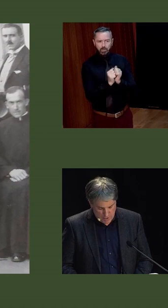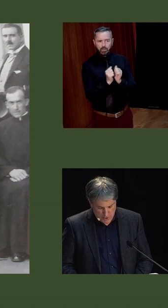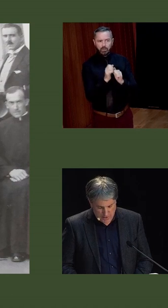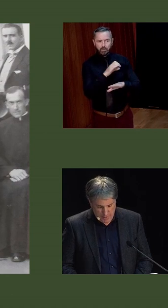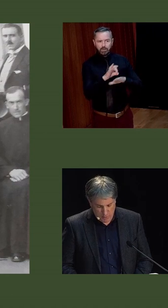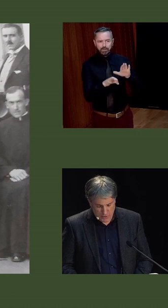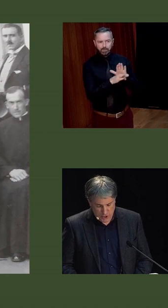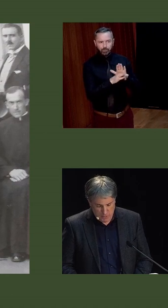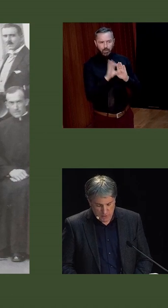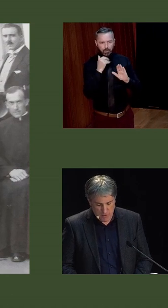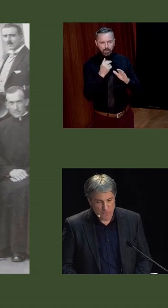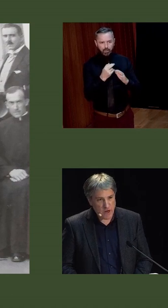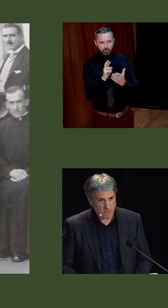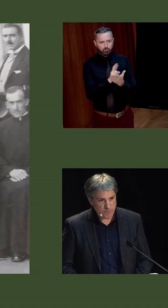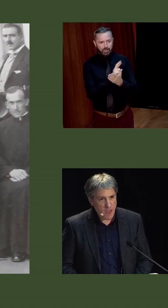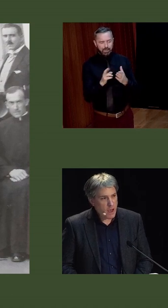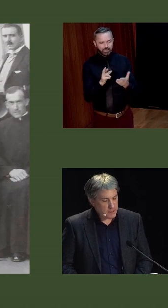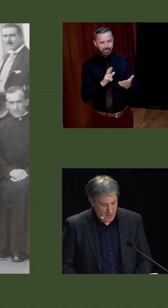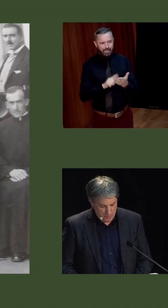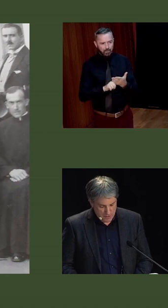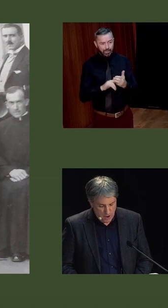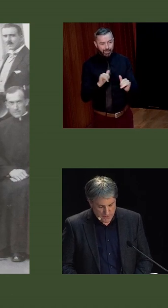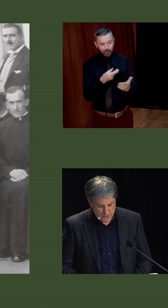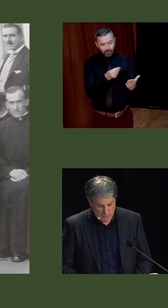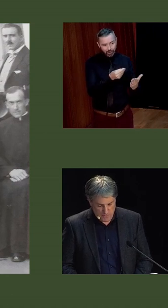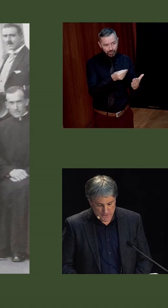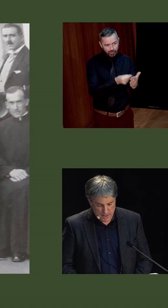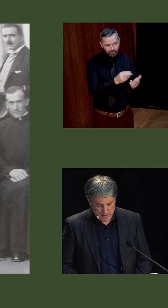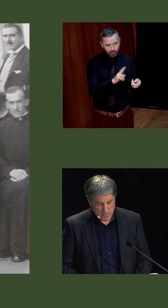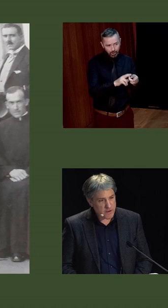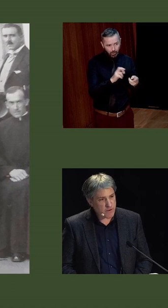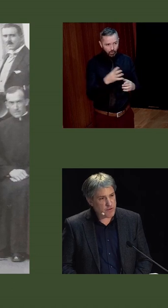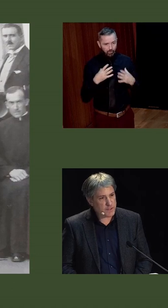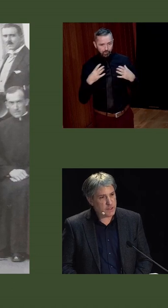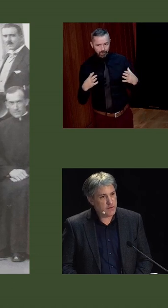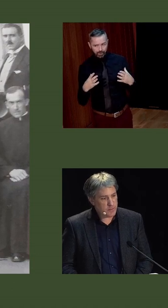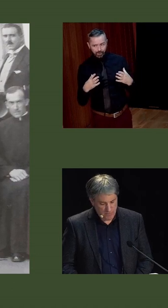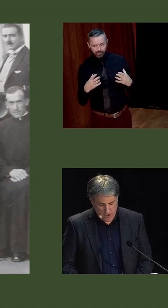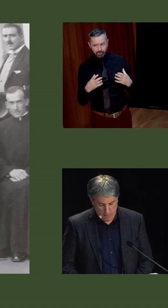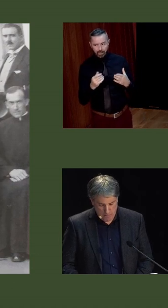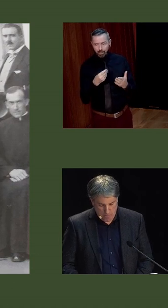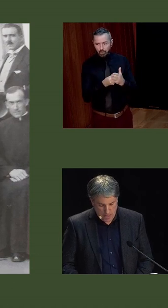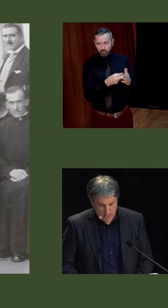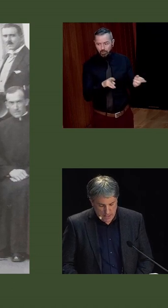because religious labor was cheap or free and capital costs were offset by fundraising from the flock.